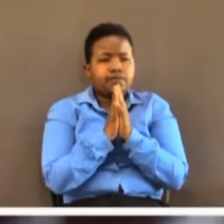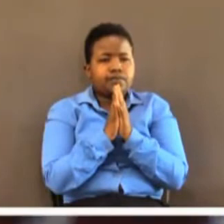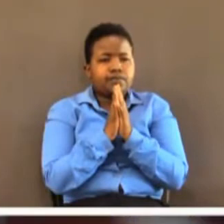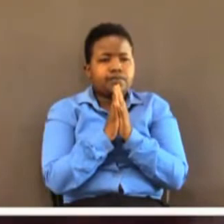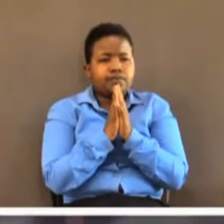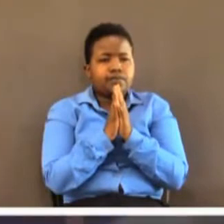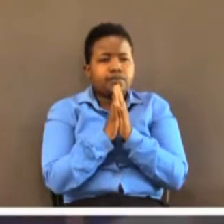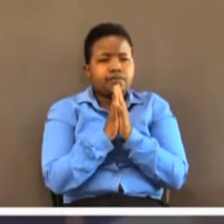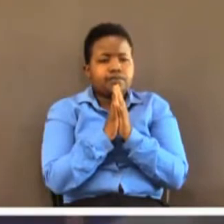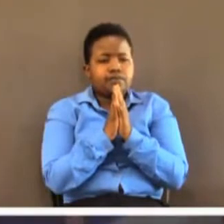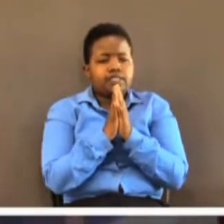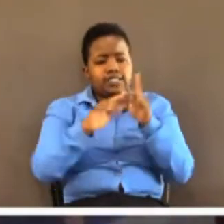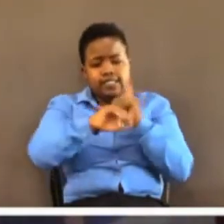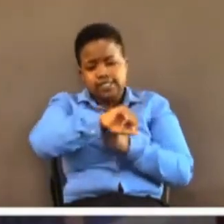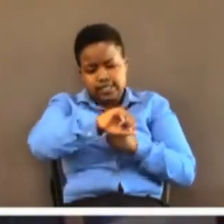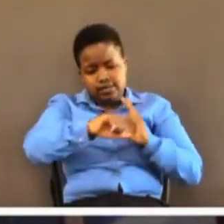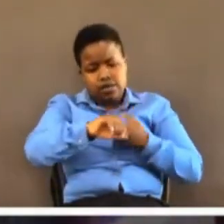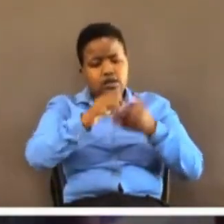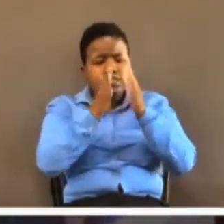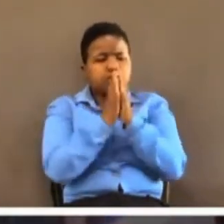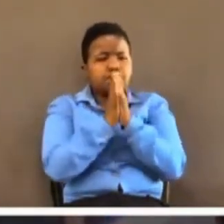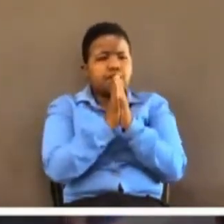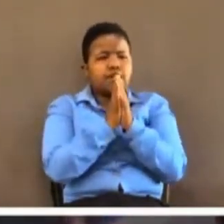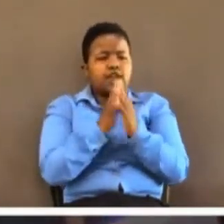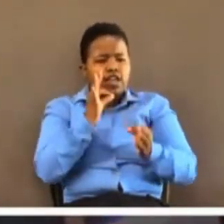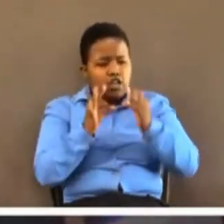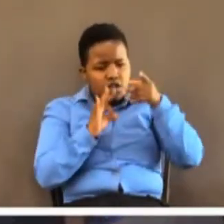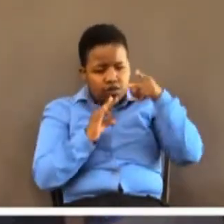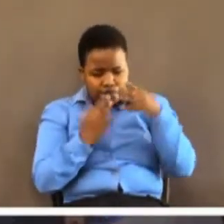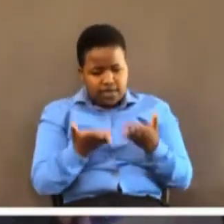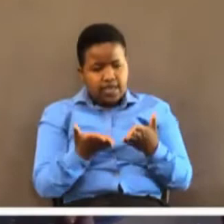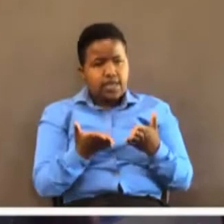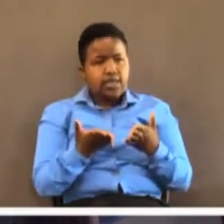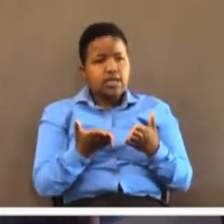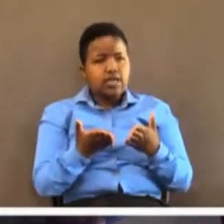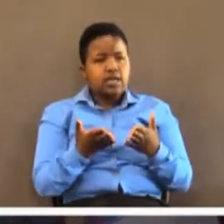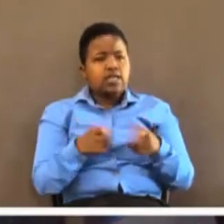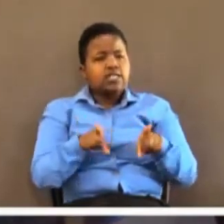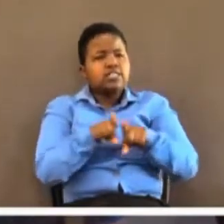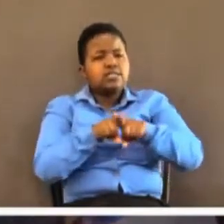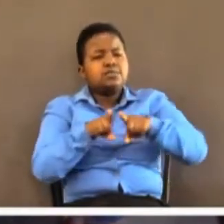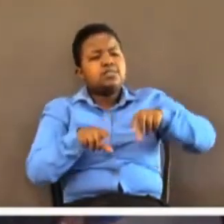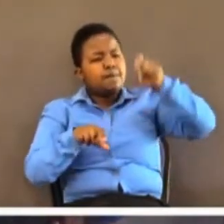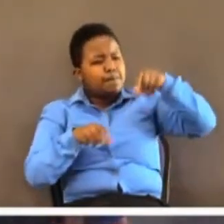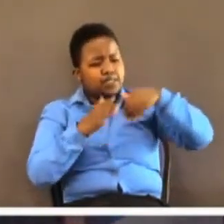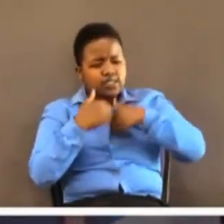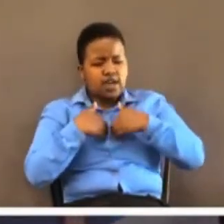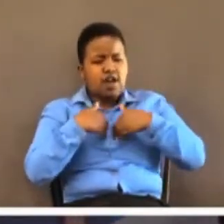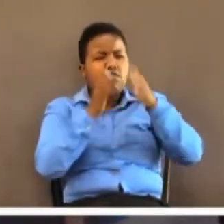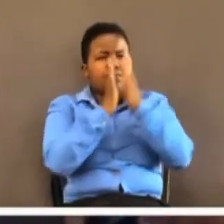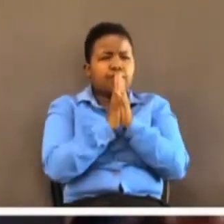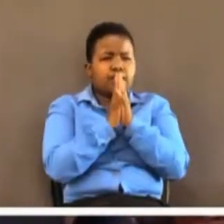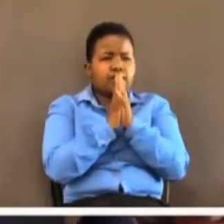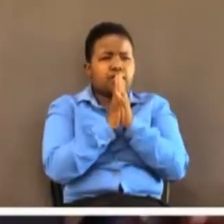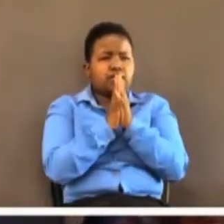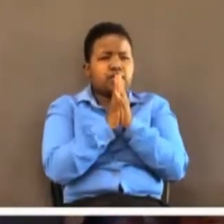And as we pray, if you are here and you need prayer, you need the grace